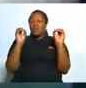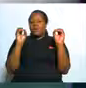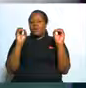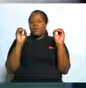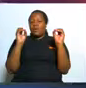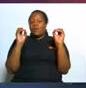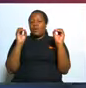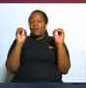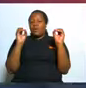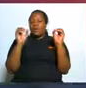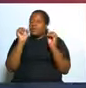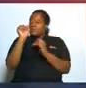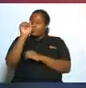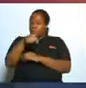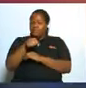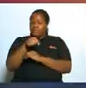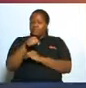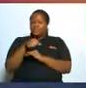yeah